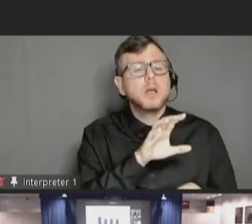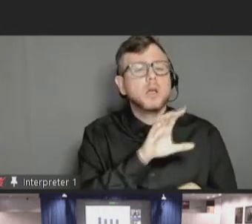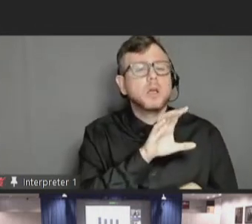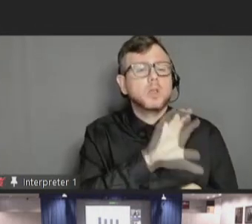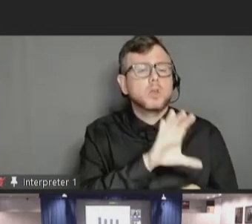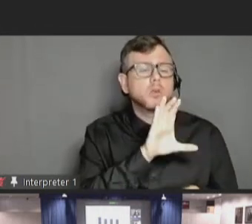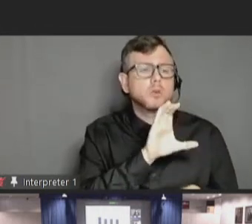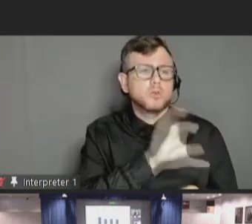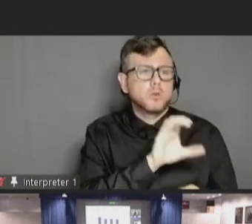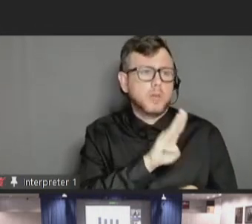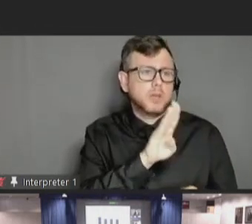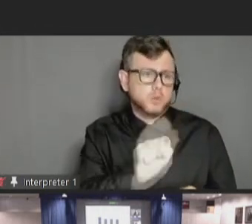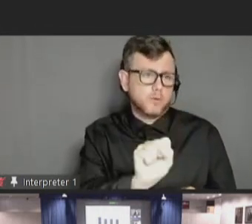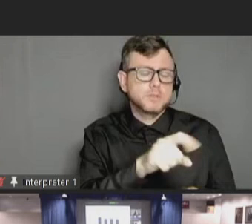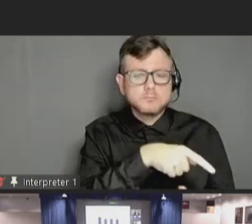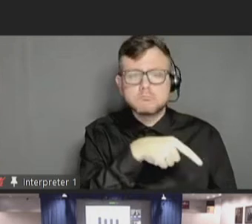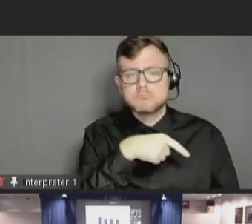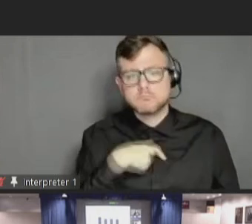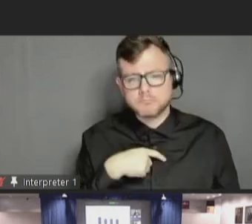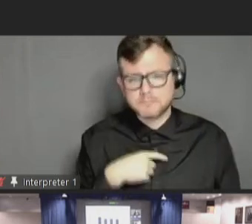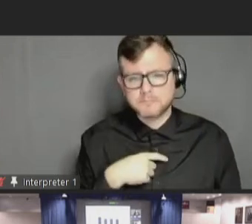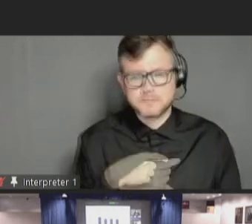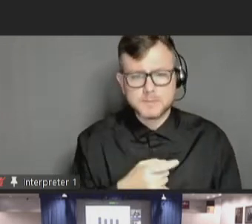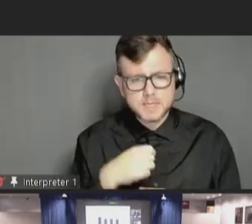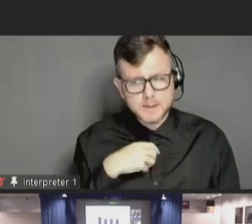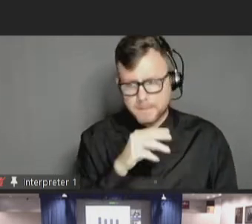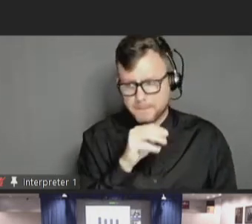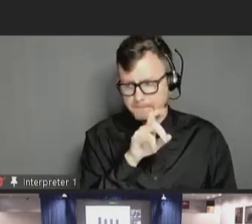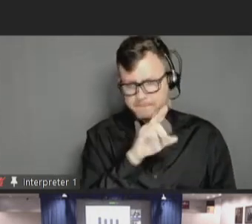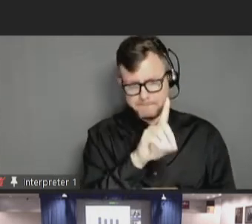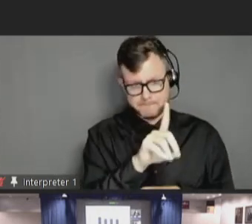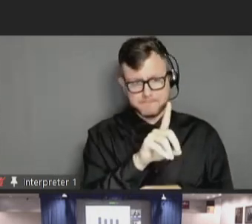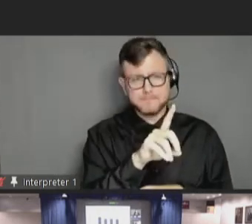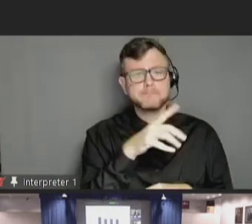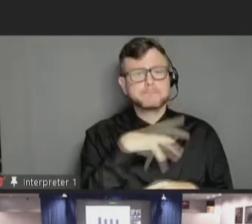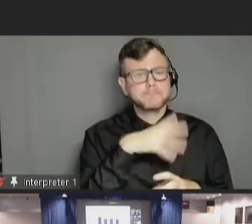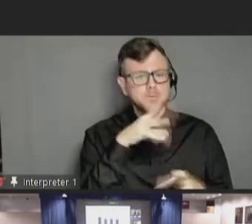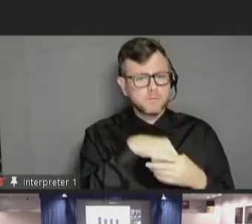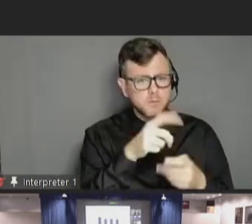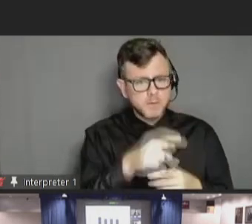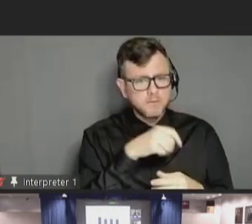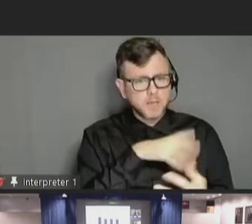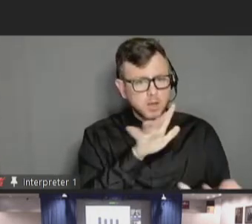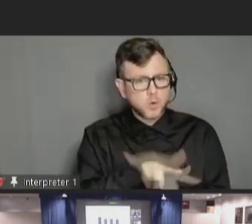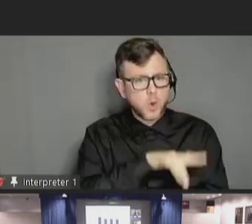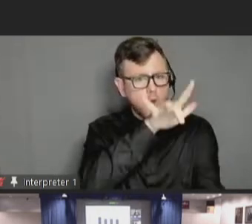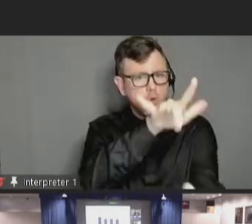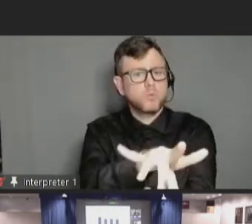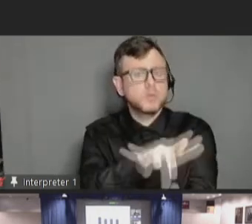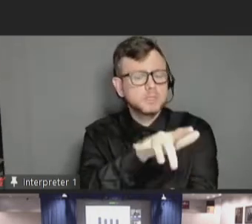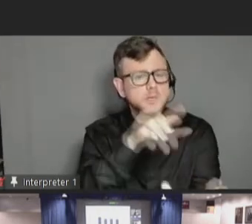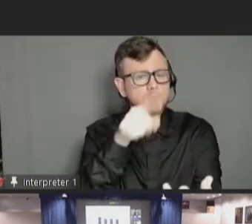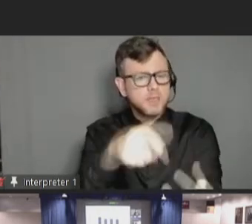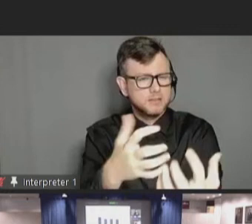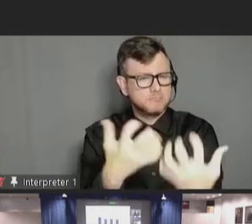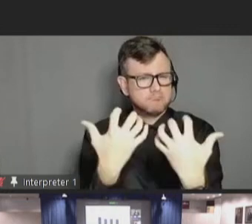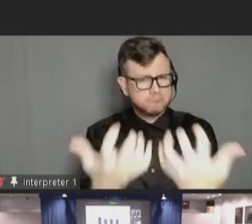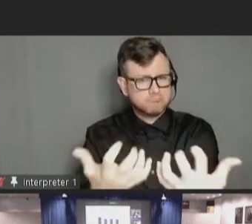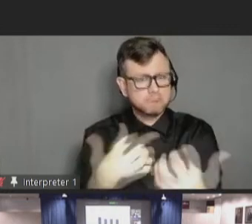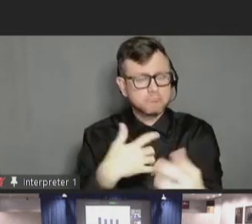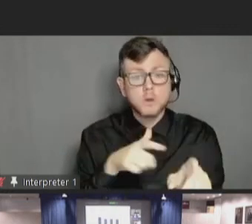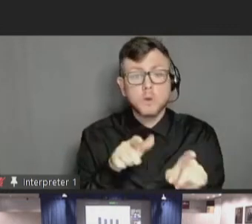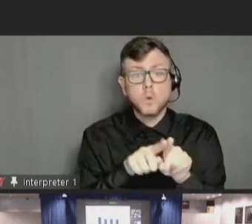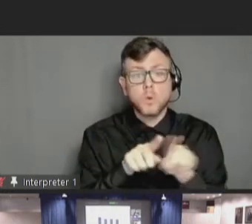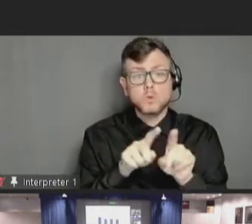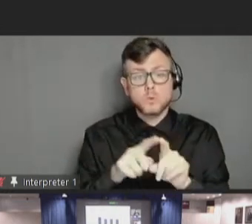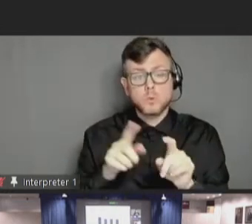So from the very beginning, Medicaid agencies involved in outreach to that population as well as people who